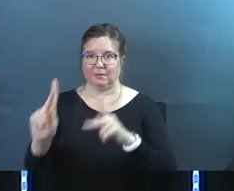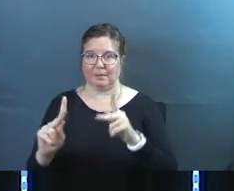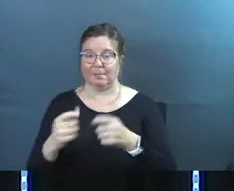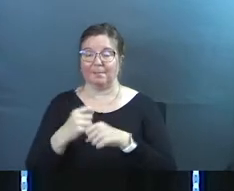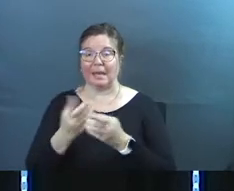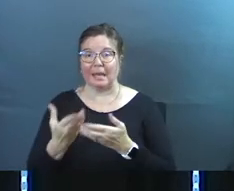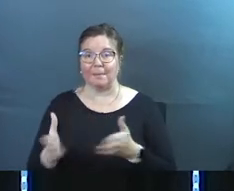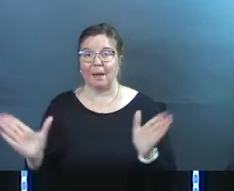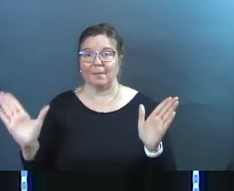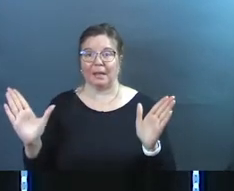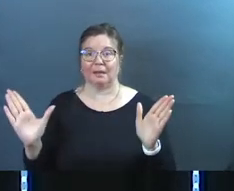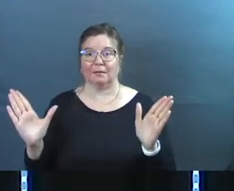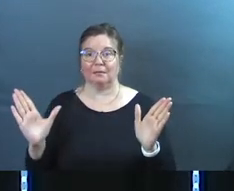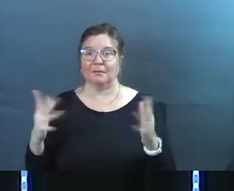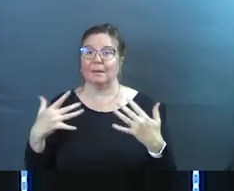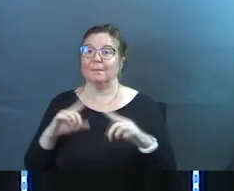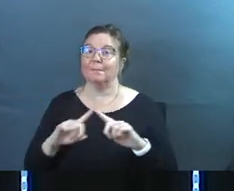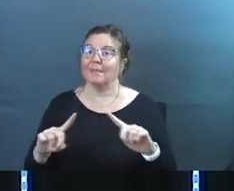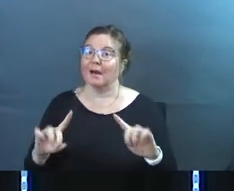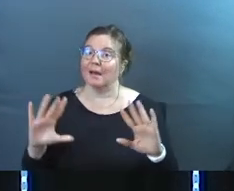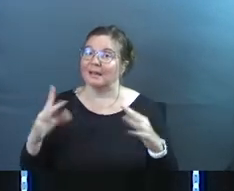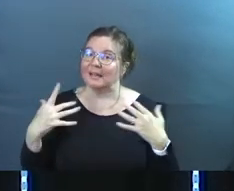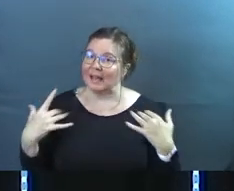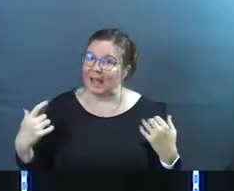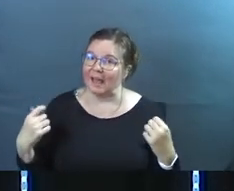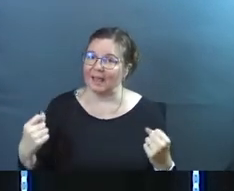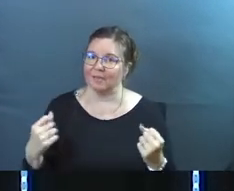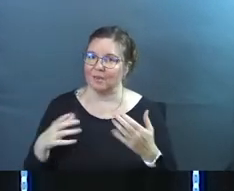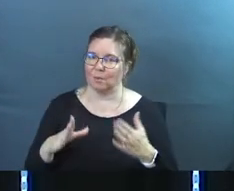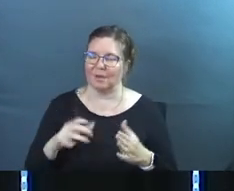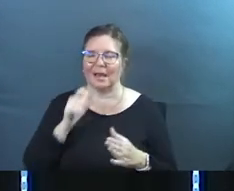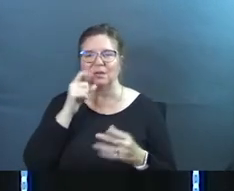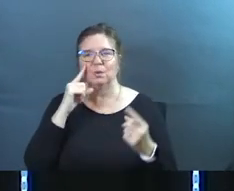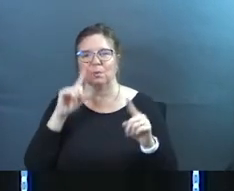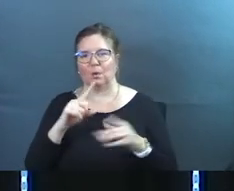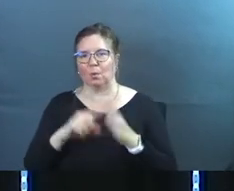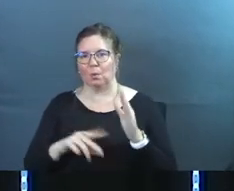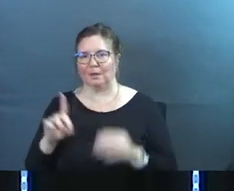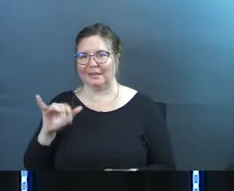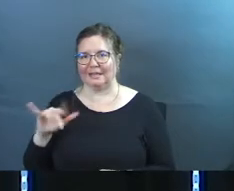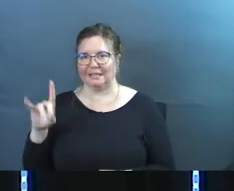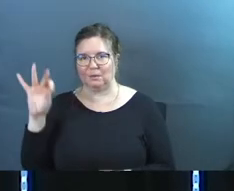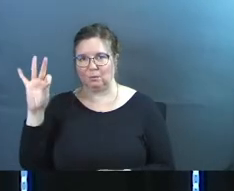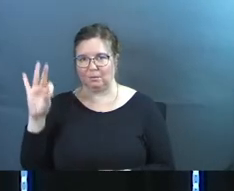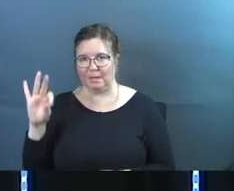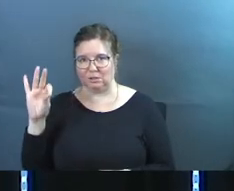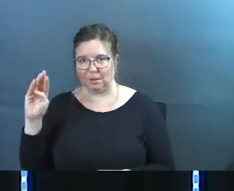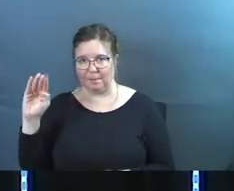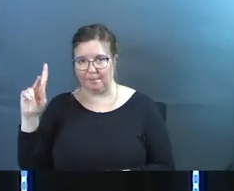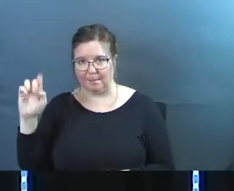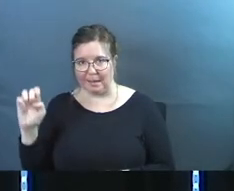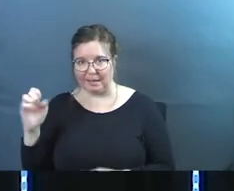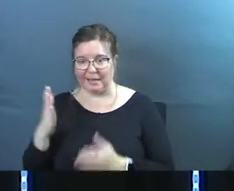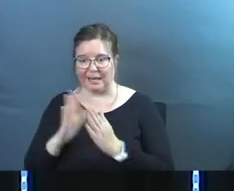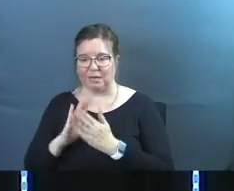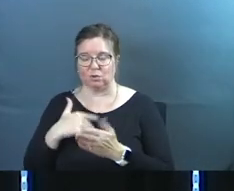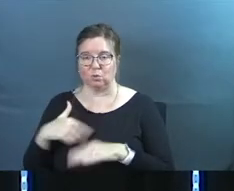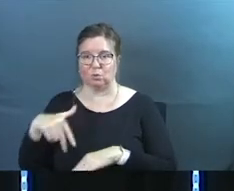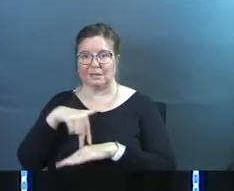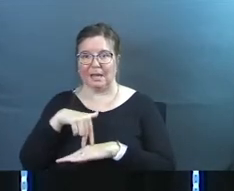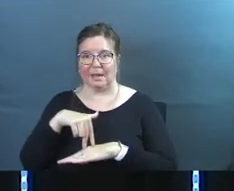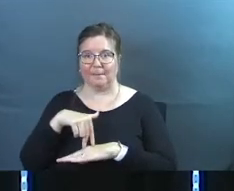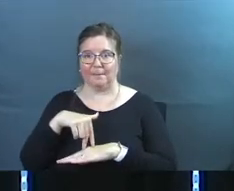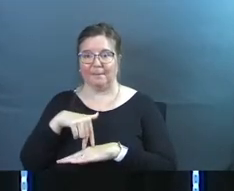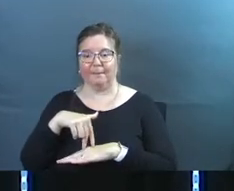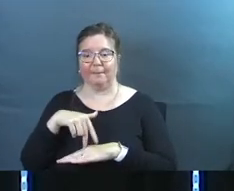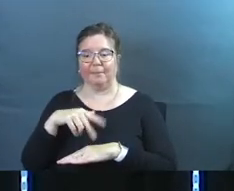make it public in a healthy way I don't agree with what they did with pastor Mike and asking him to stand